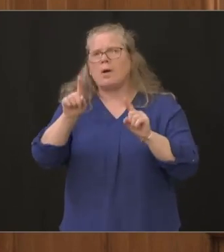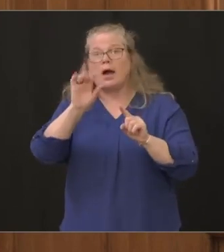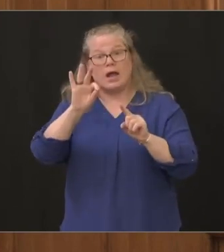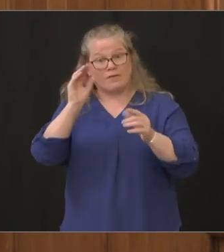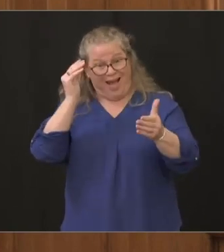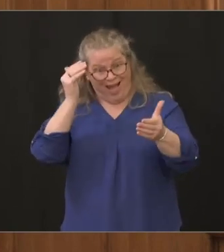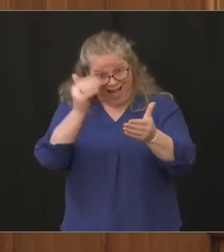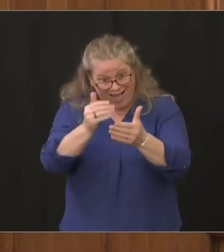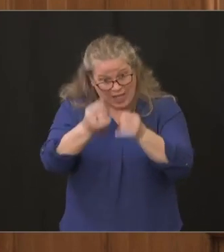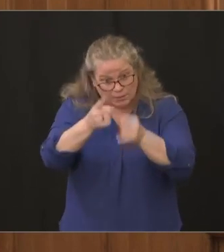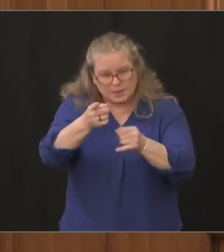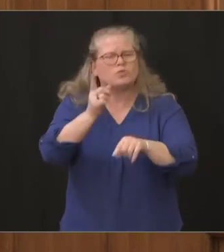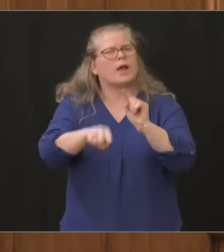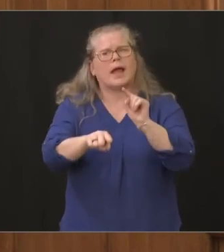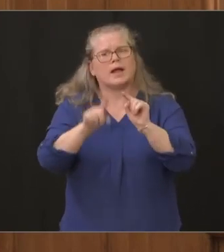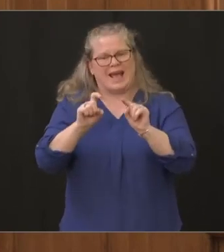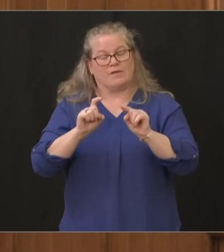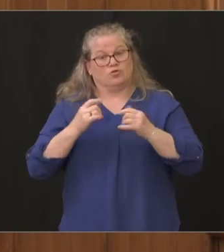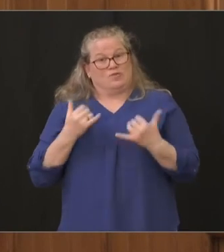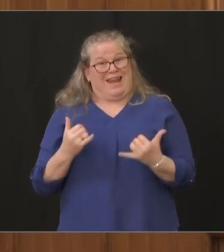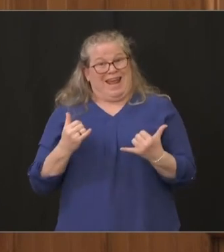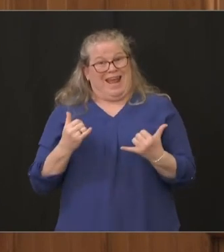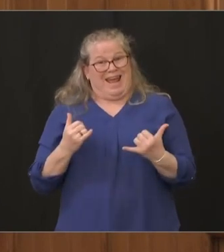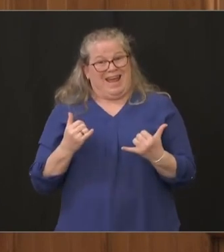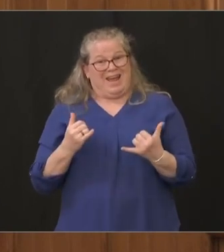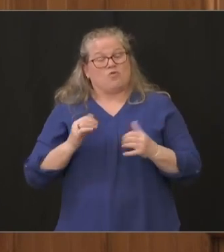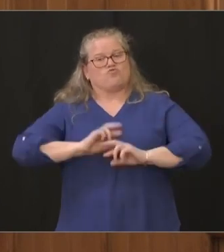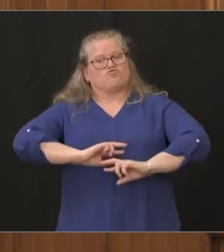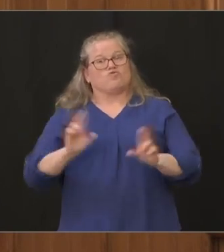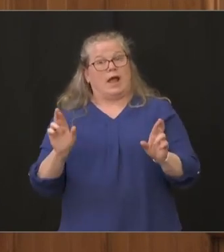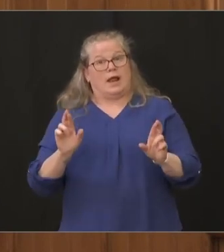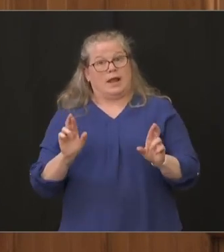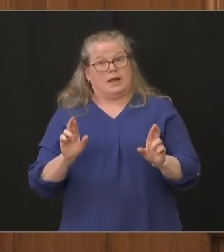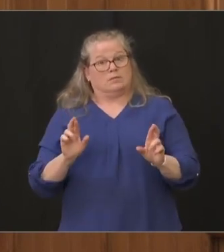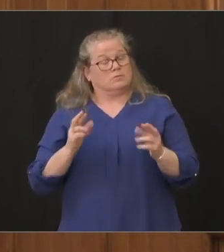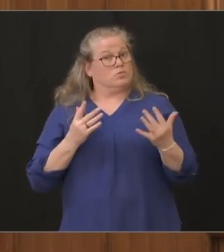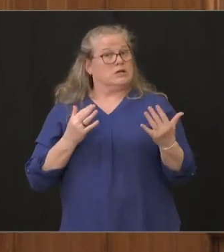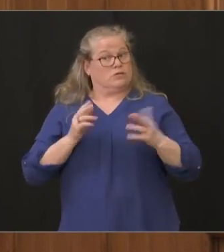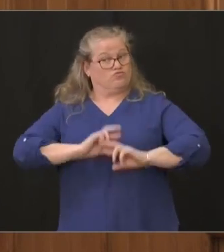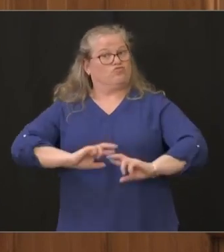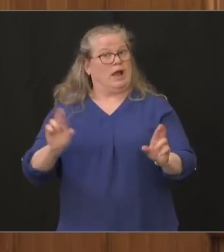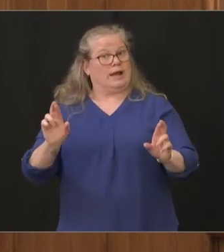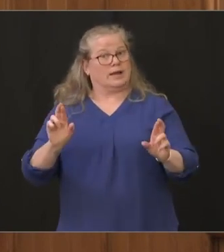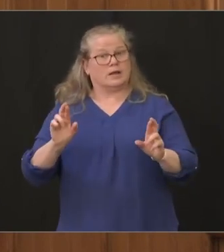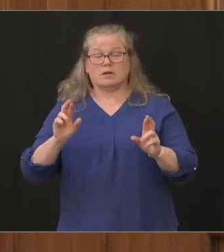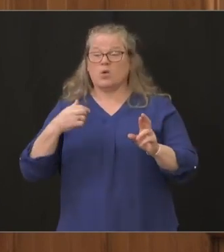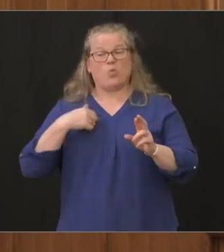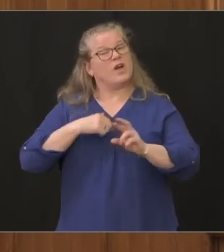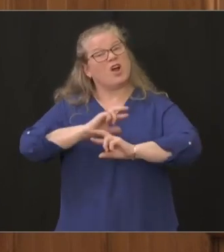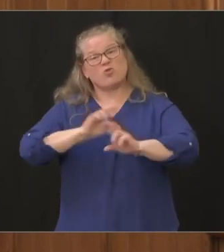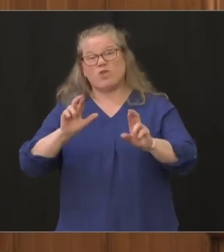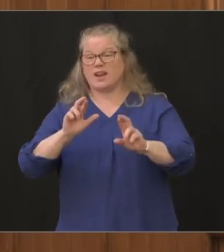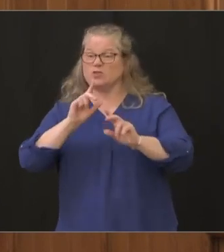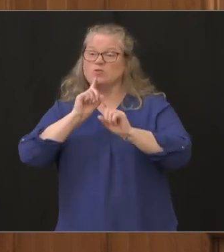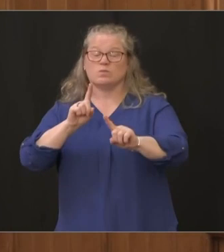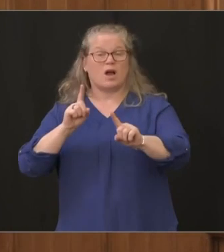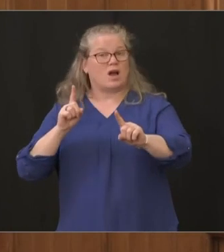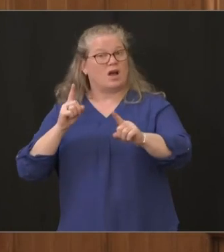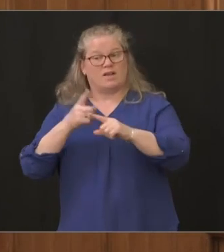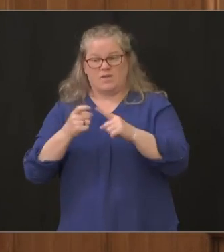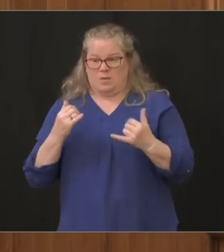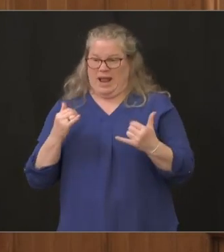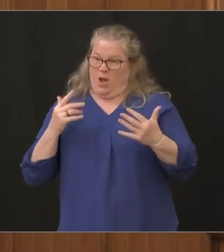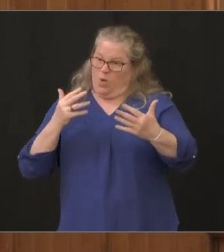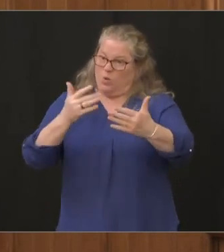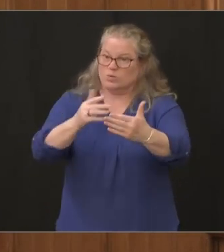so that it's ready to go and we have all of the capacities to have the agility to respond as necessary and i think that's why the